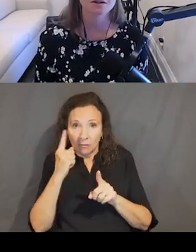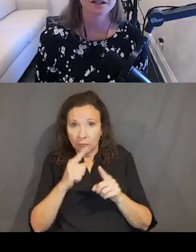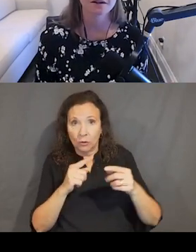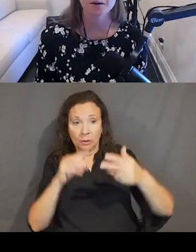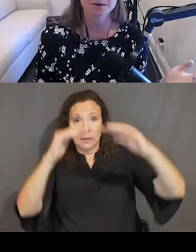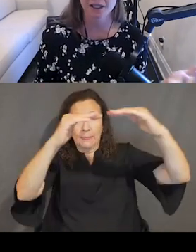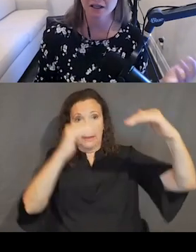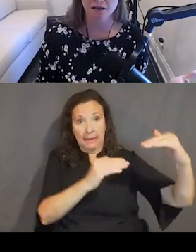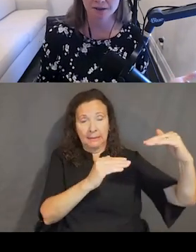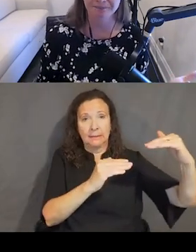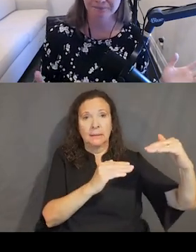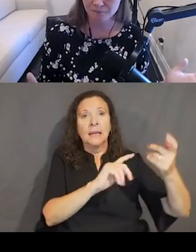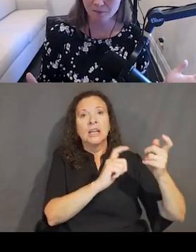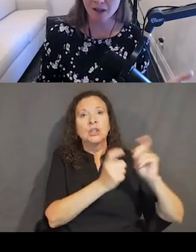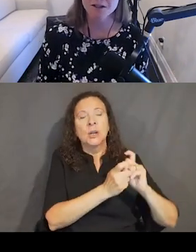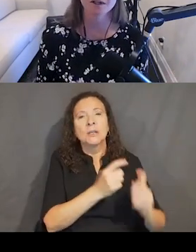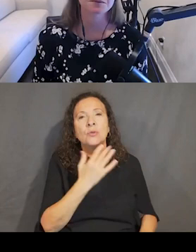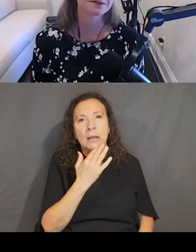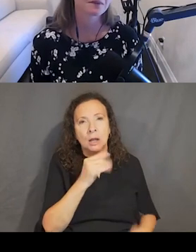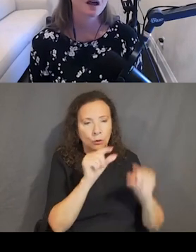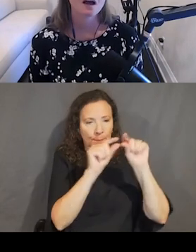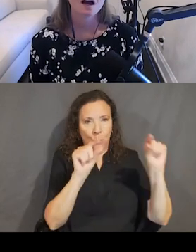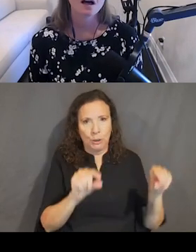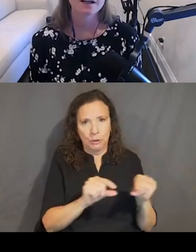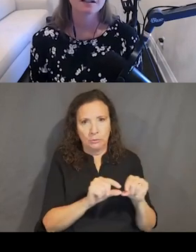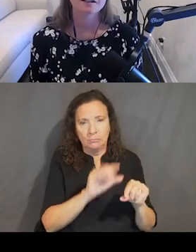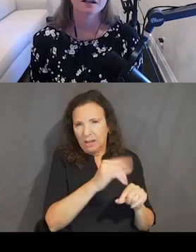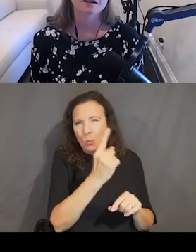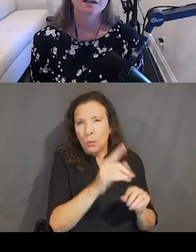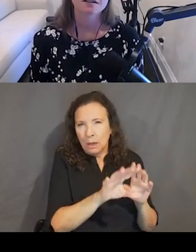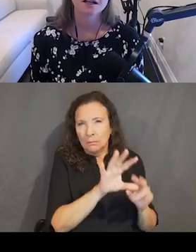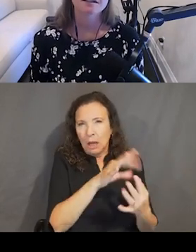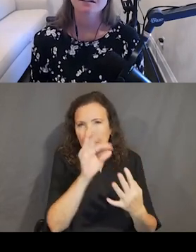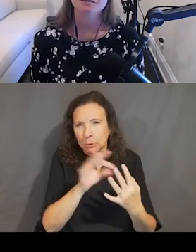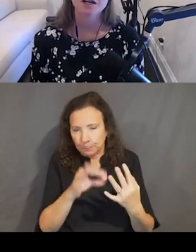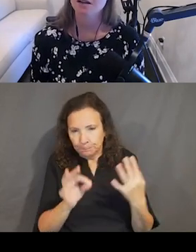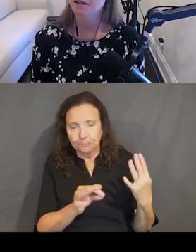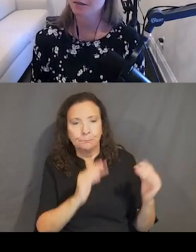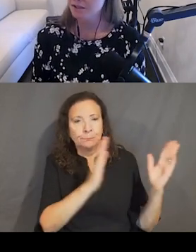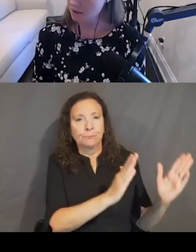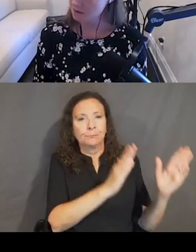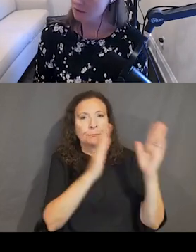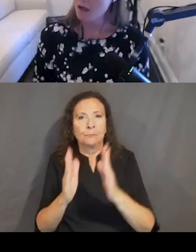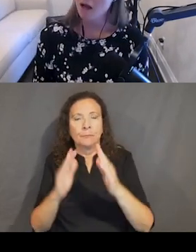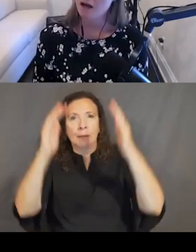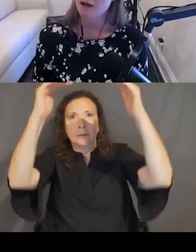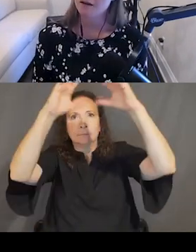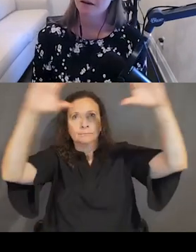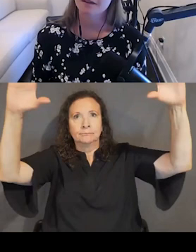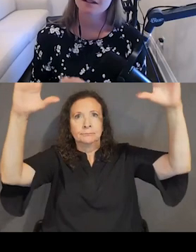So now it's like a fuchsia pinky color. That's one option. In design system child number two,